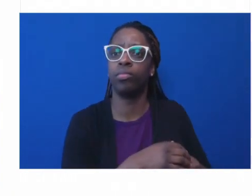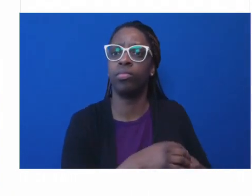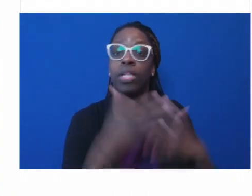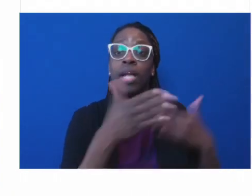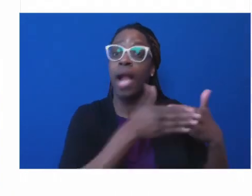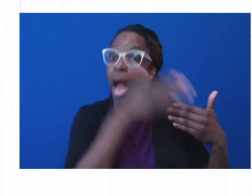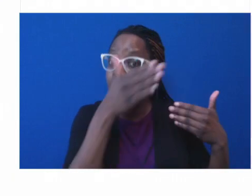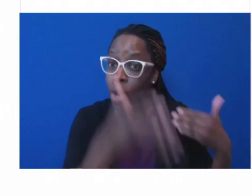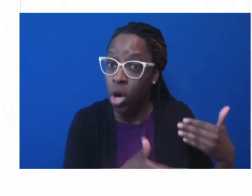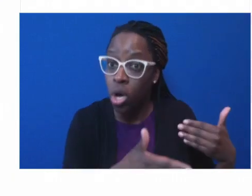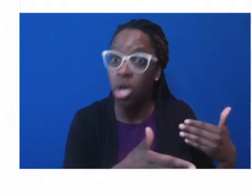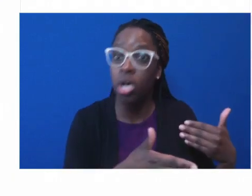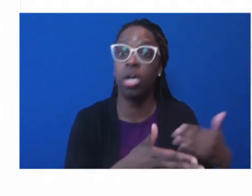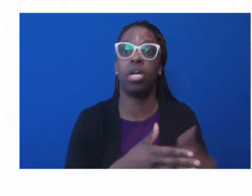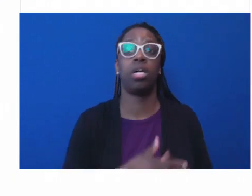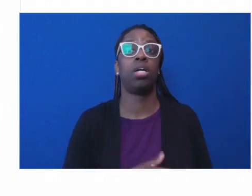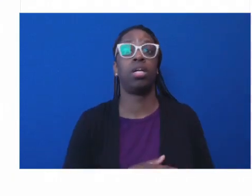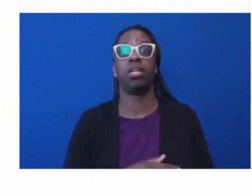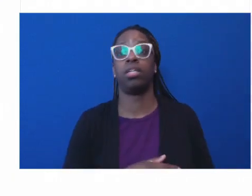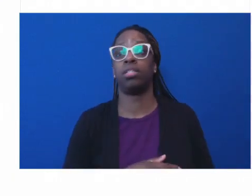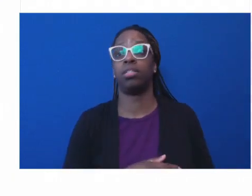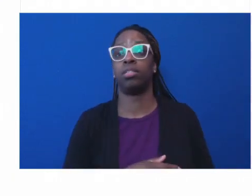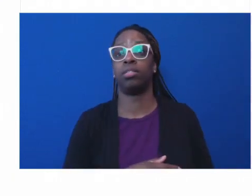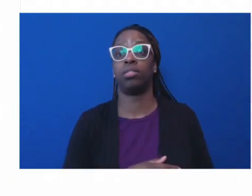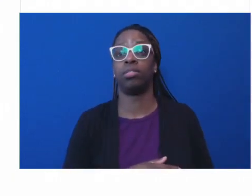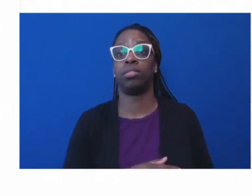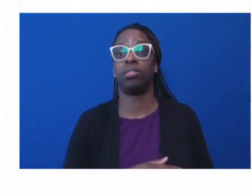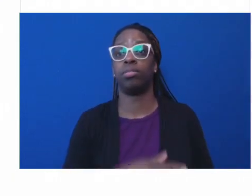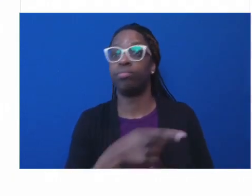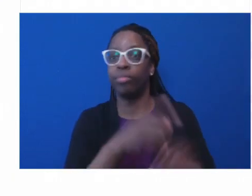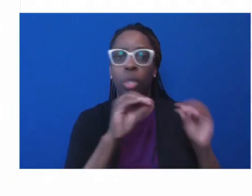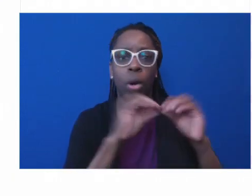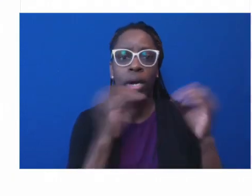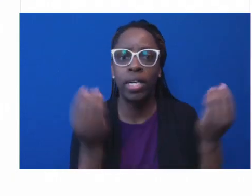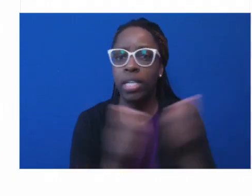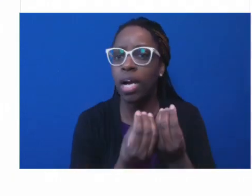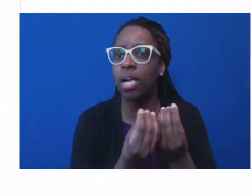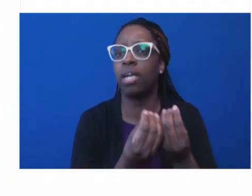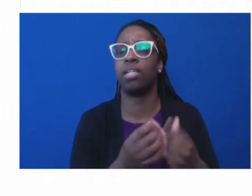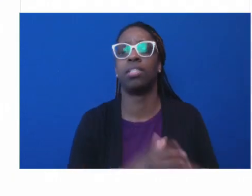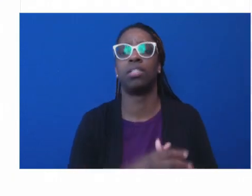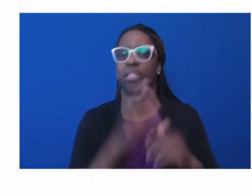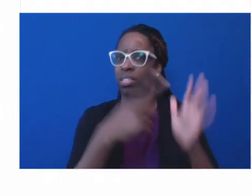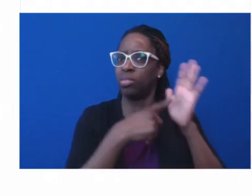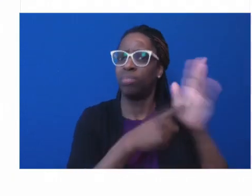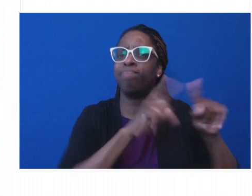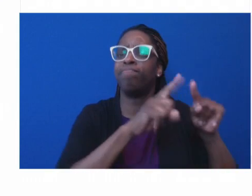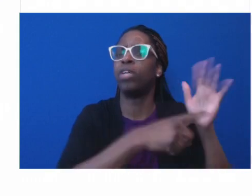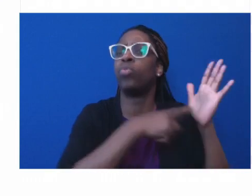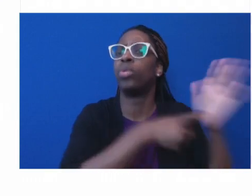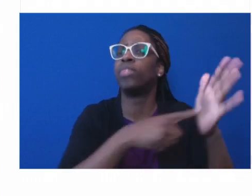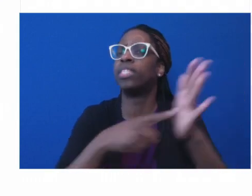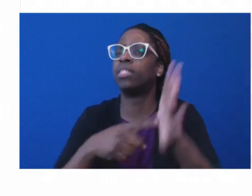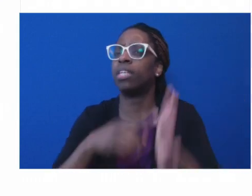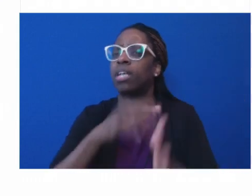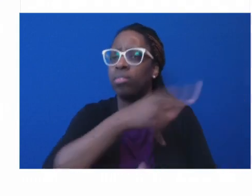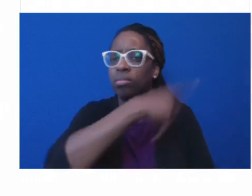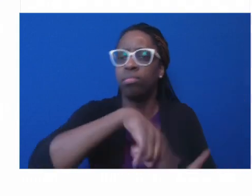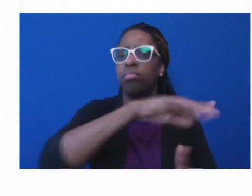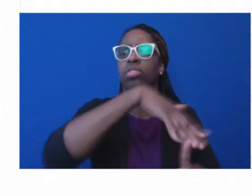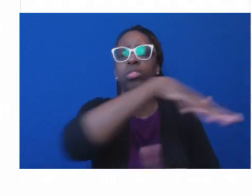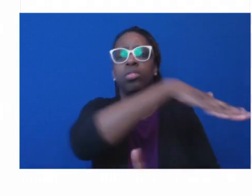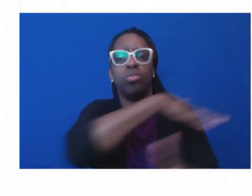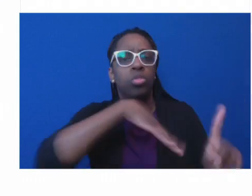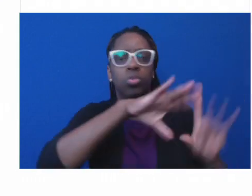reveal or reflect the social, religious, civic functions that support that community, drive it, help it thrive. Or if they